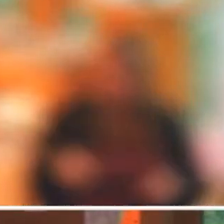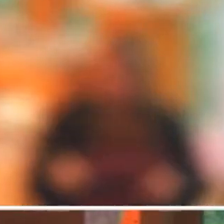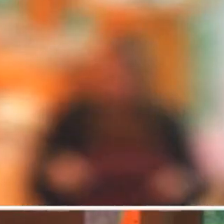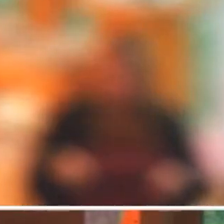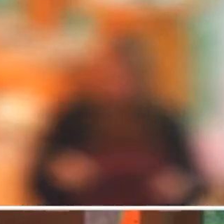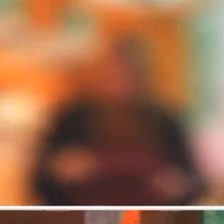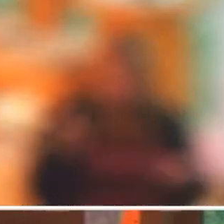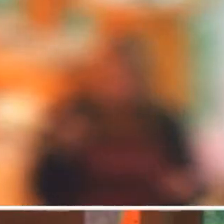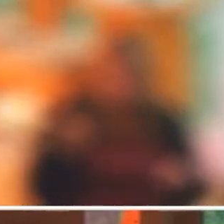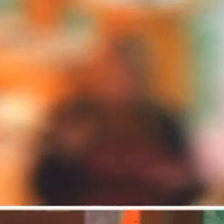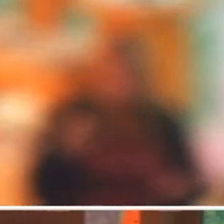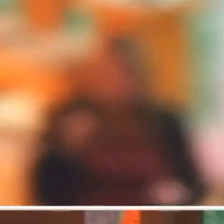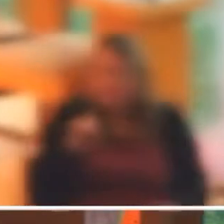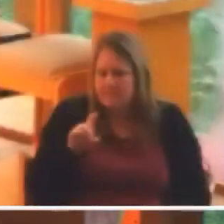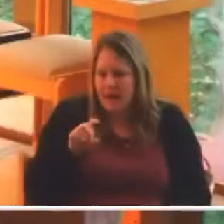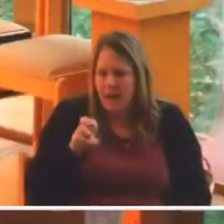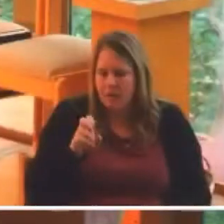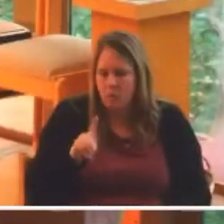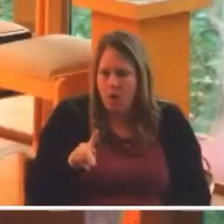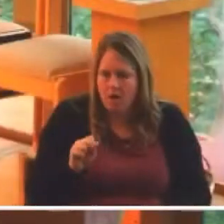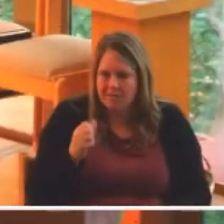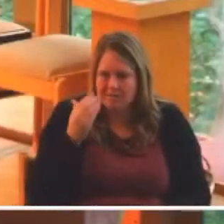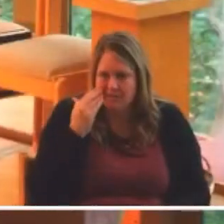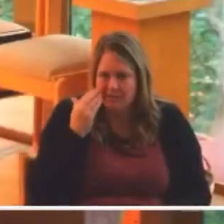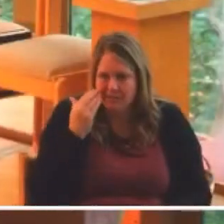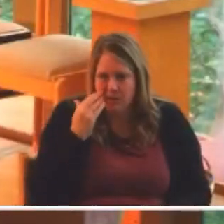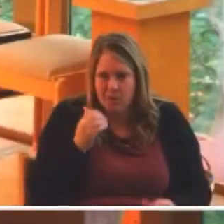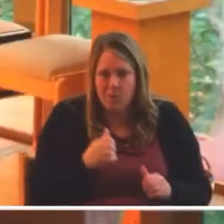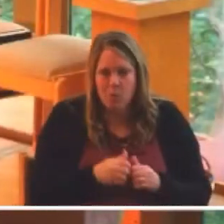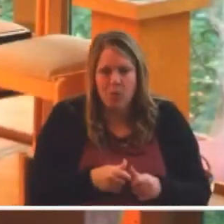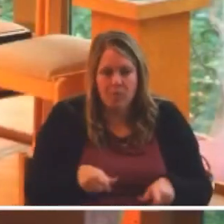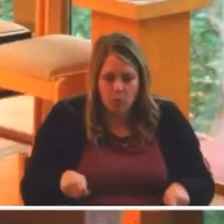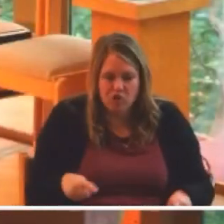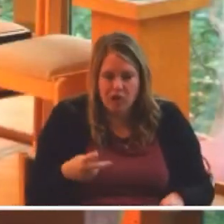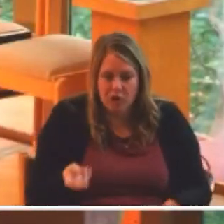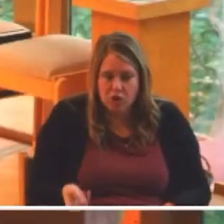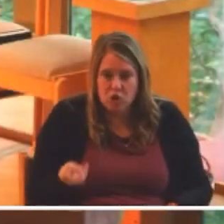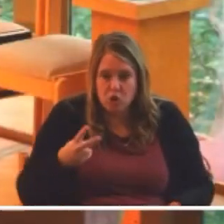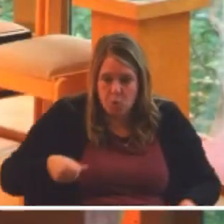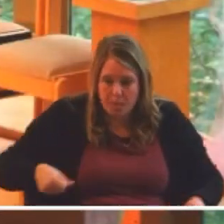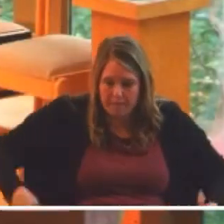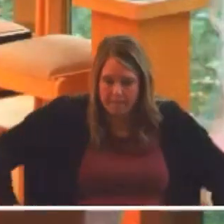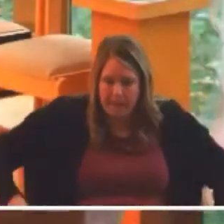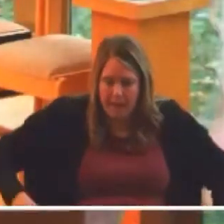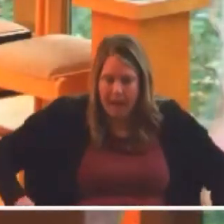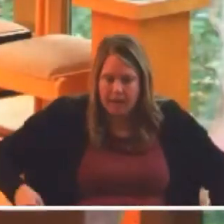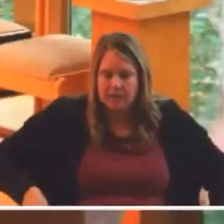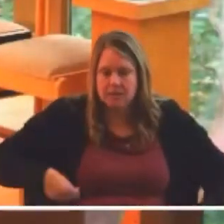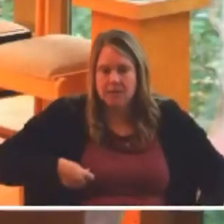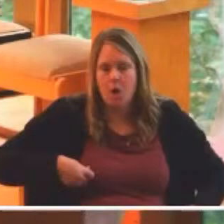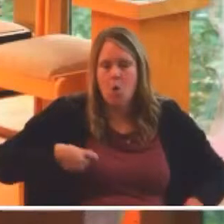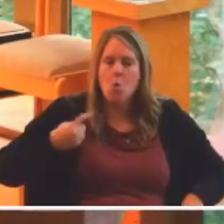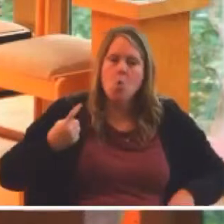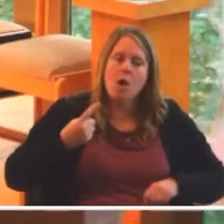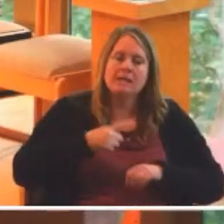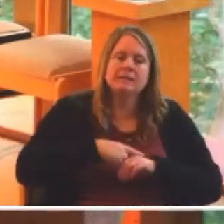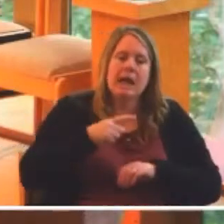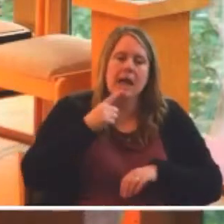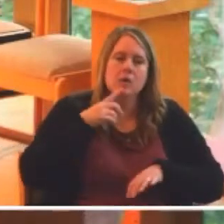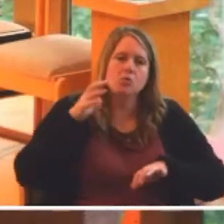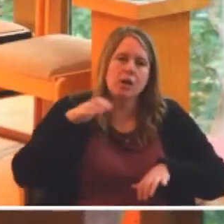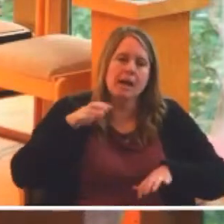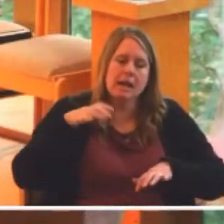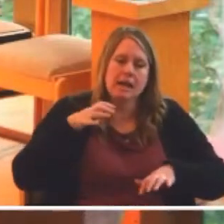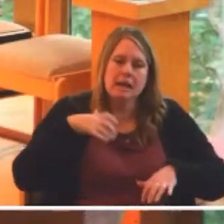with his wheelchair and these two big duffel bags. So imagine my surprise one rainy afternoon when I saw him,